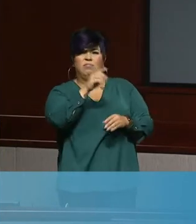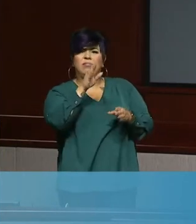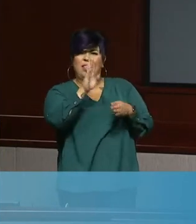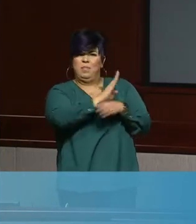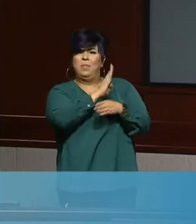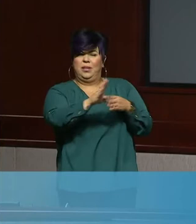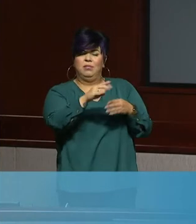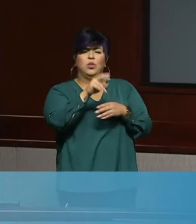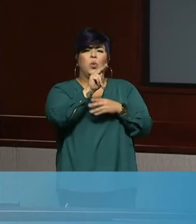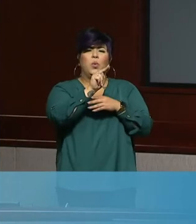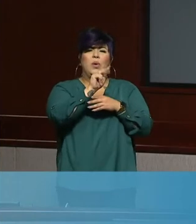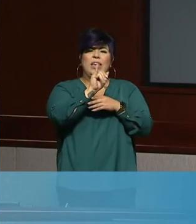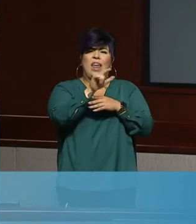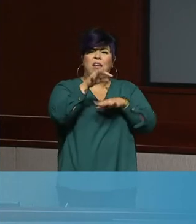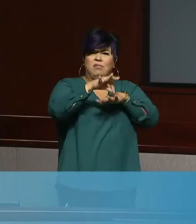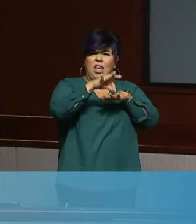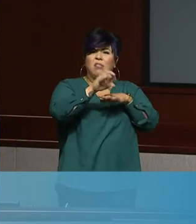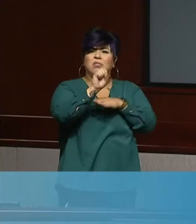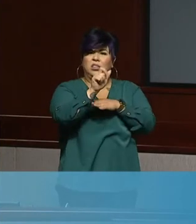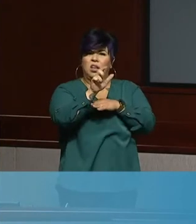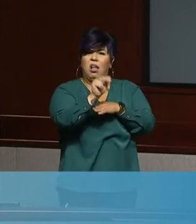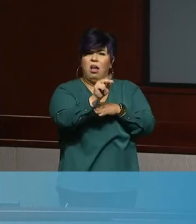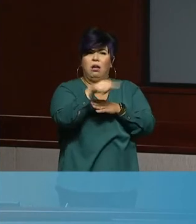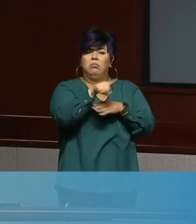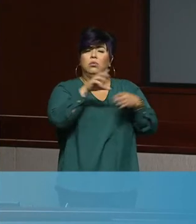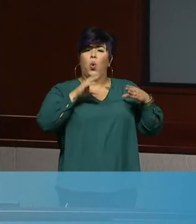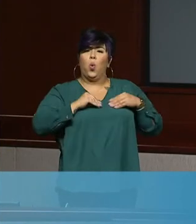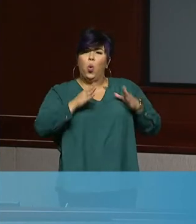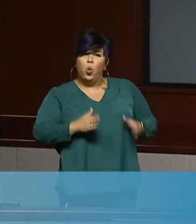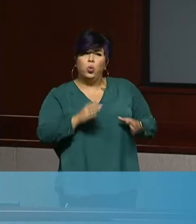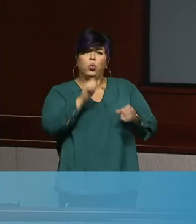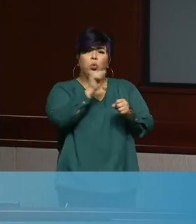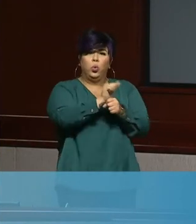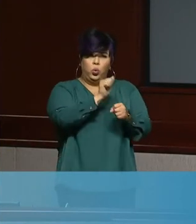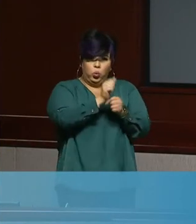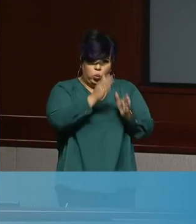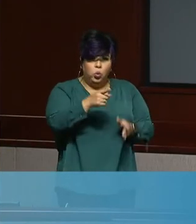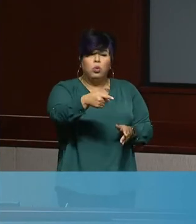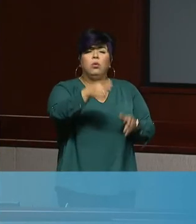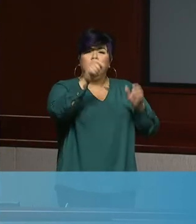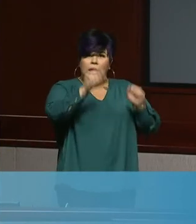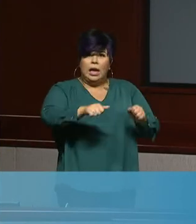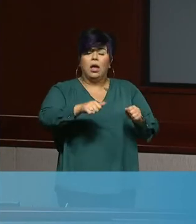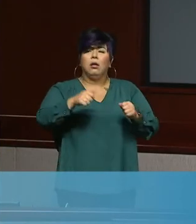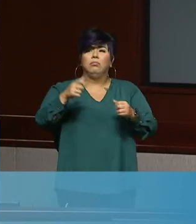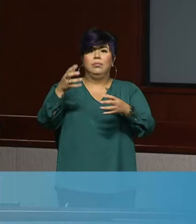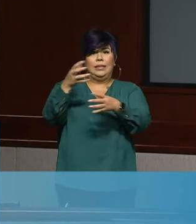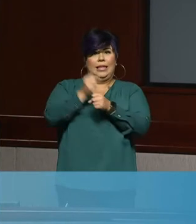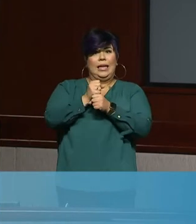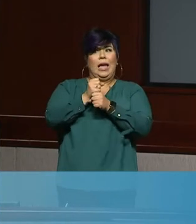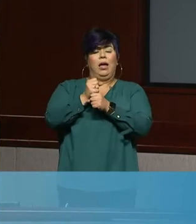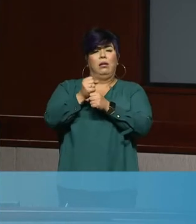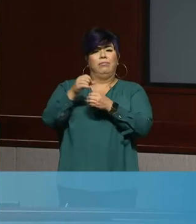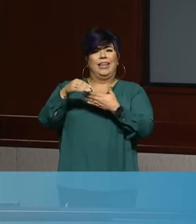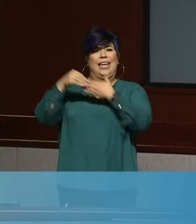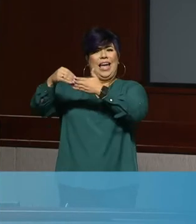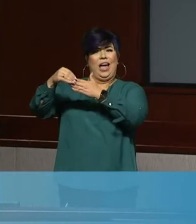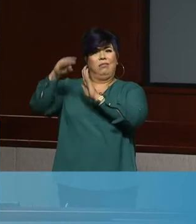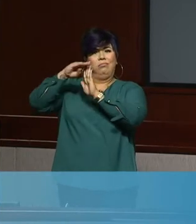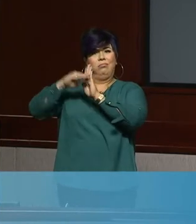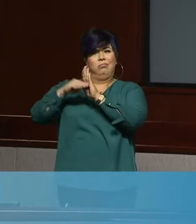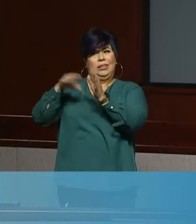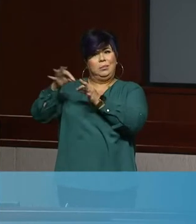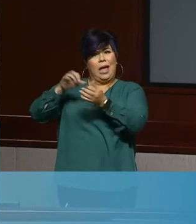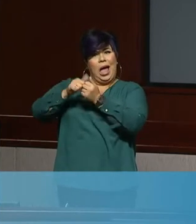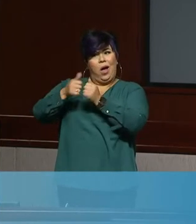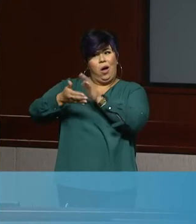Nail salon owners and their employees can get this guidance and this information on how they